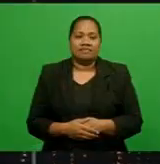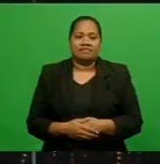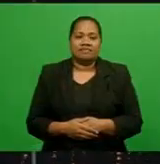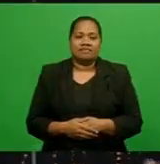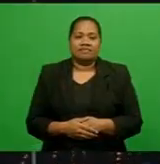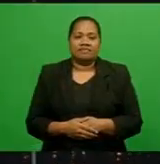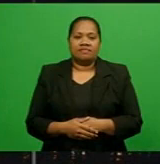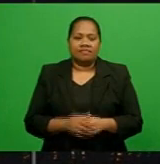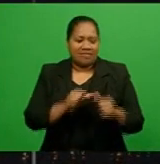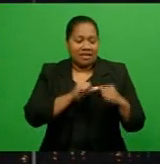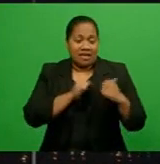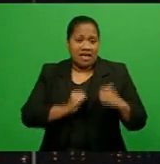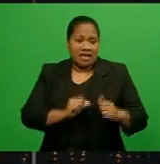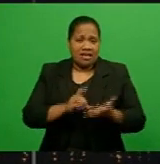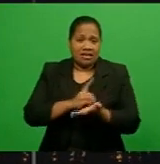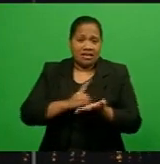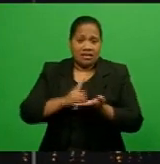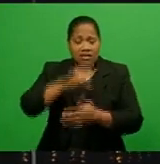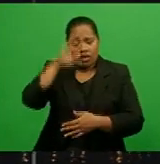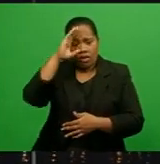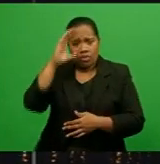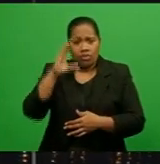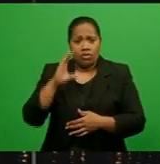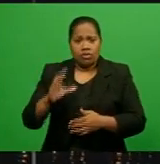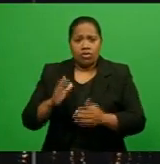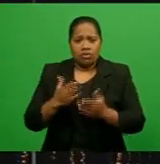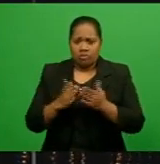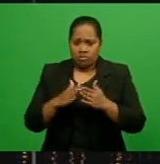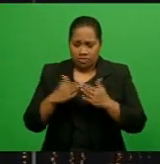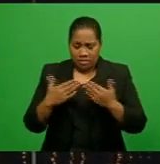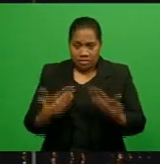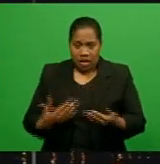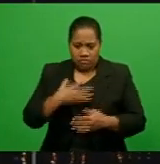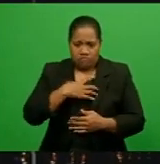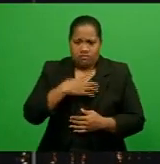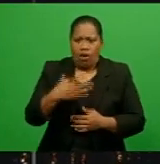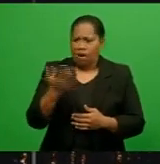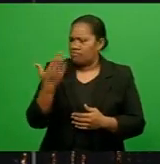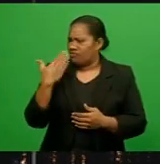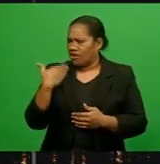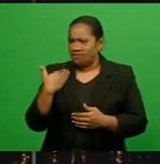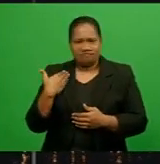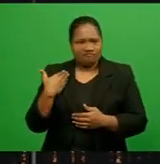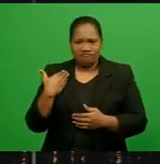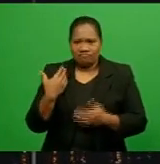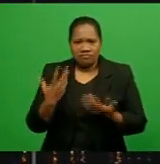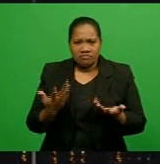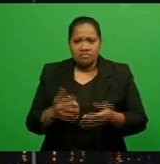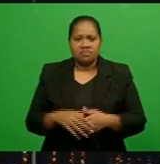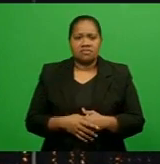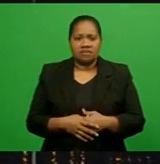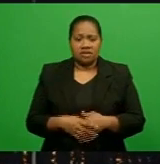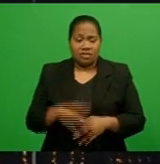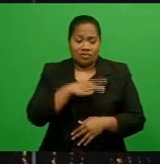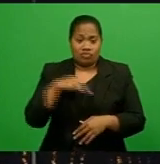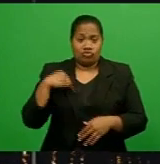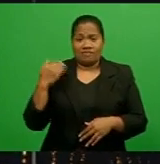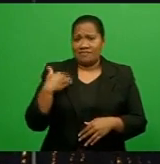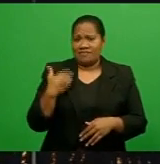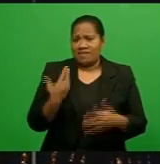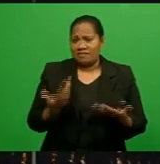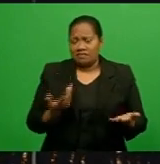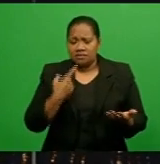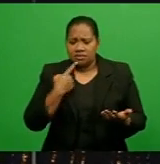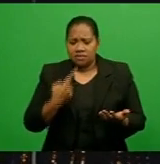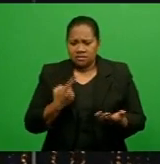Heart disease in the country is reaching heights never seen before. The health ministry says admissions to hospitals relating to heart diseases